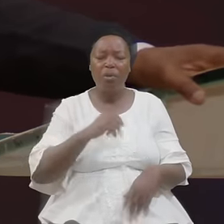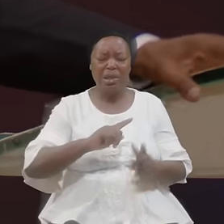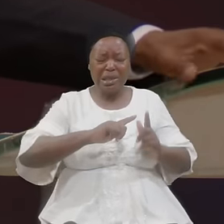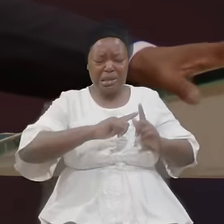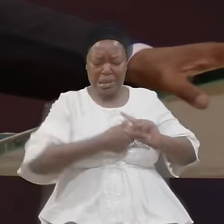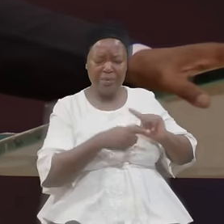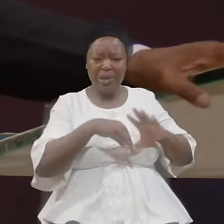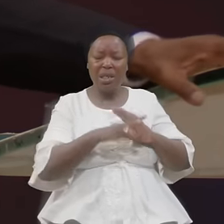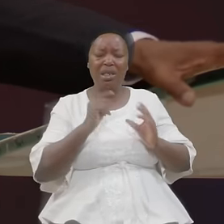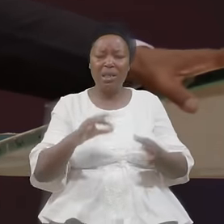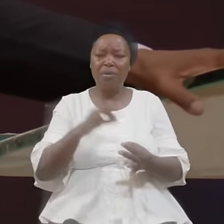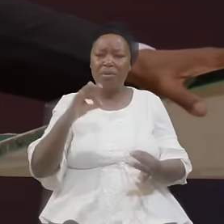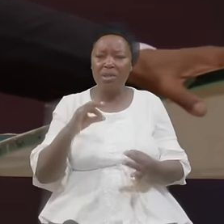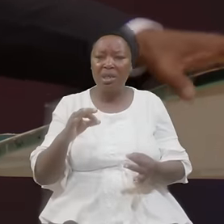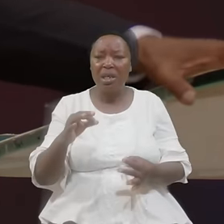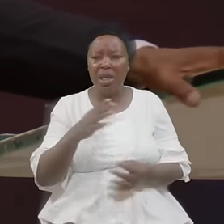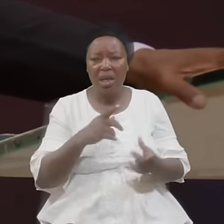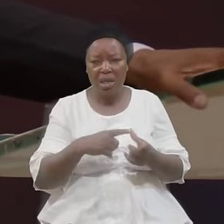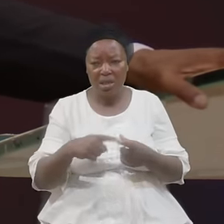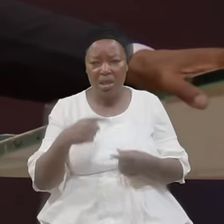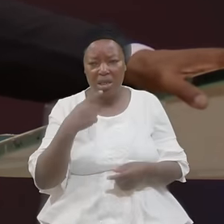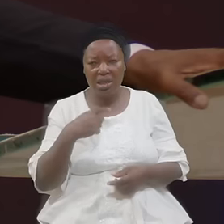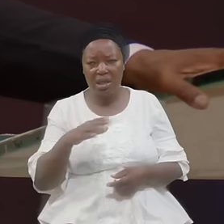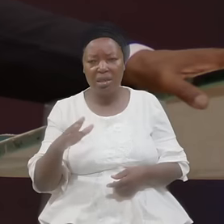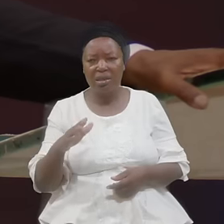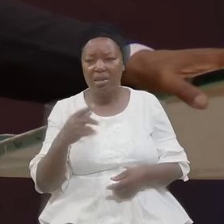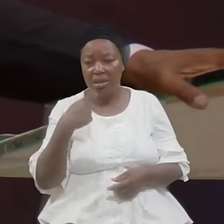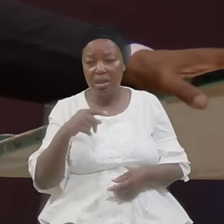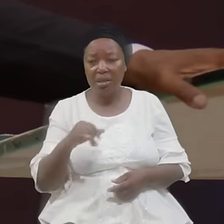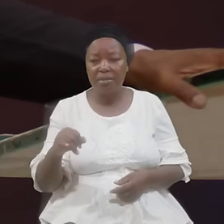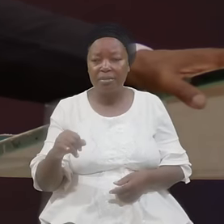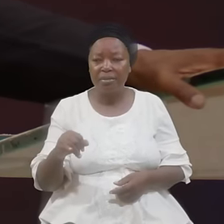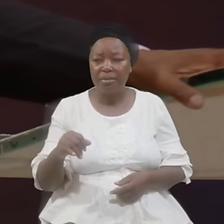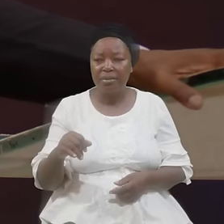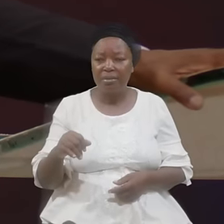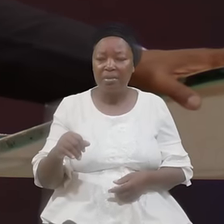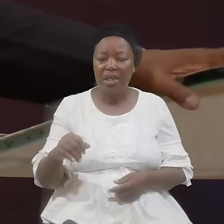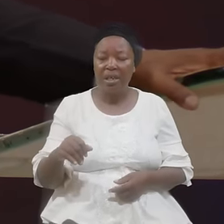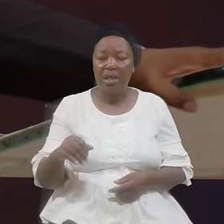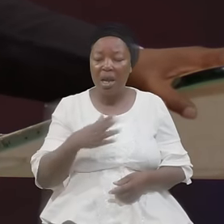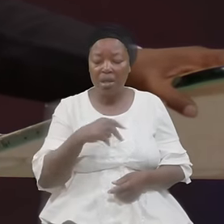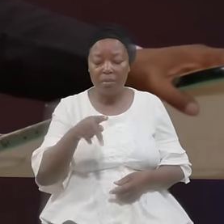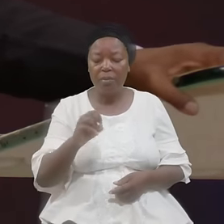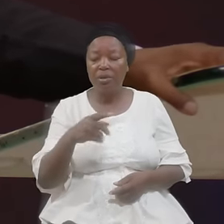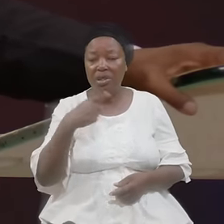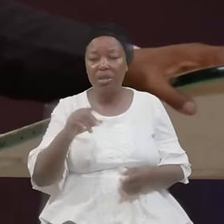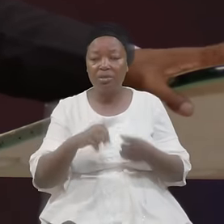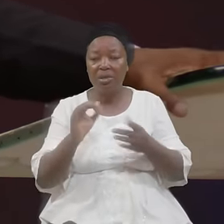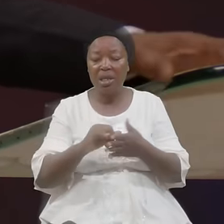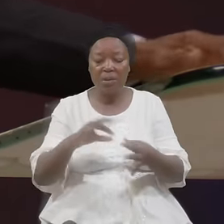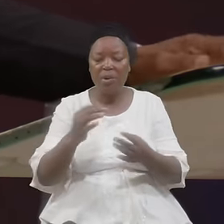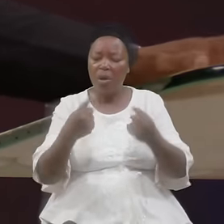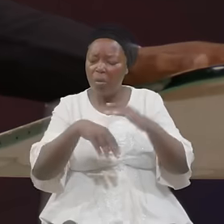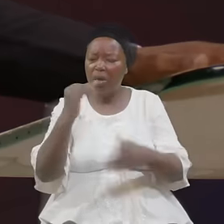In His Spirit And He Said To That Spirit Come Out Of Her